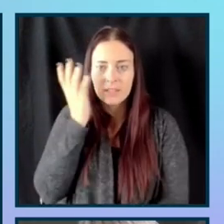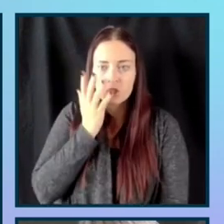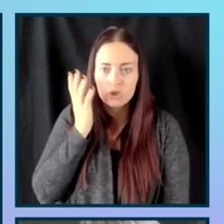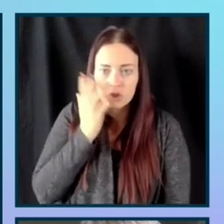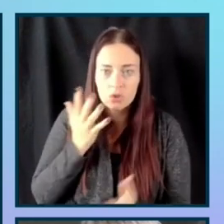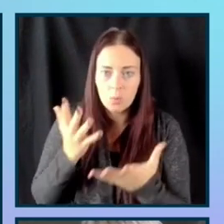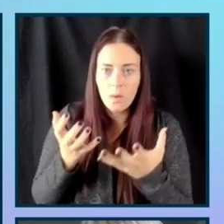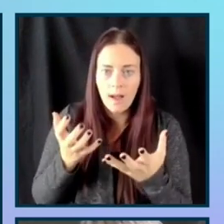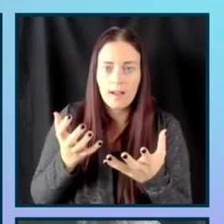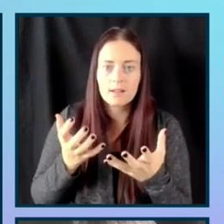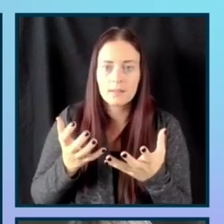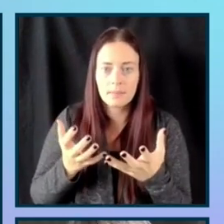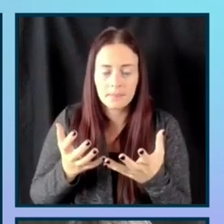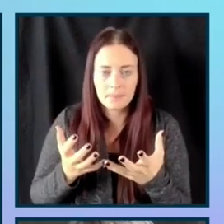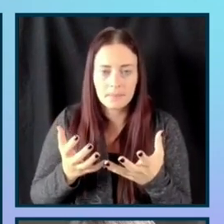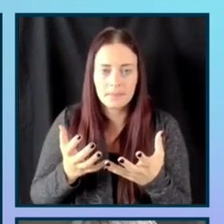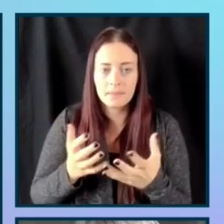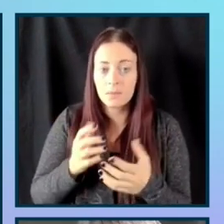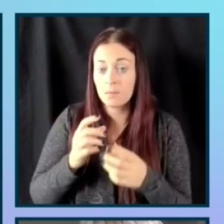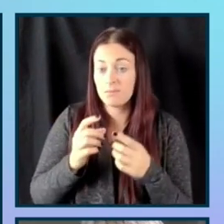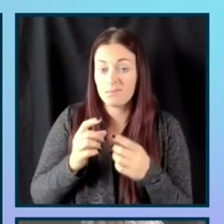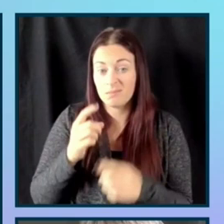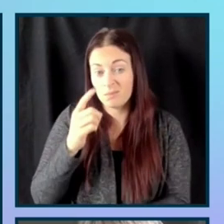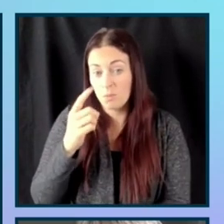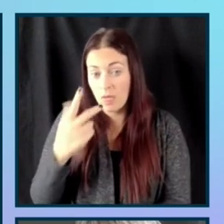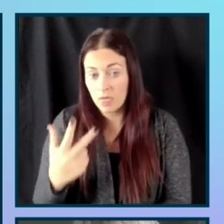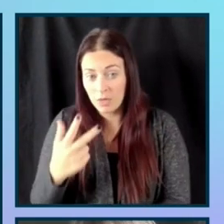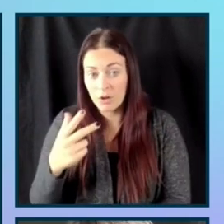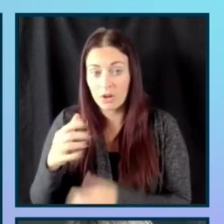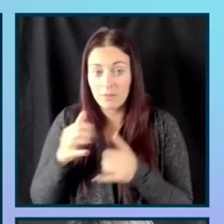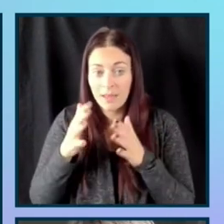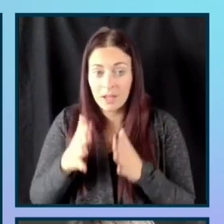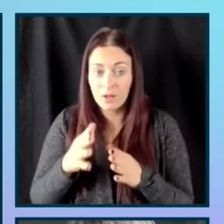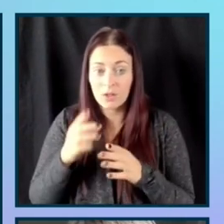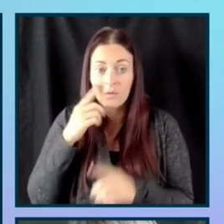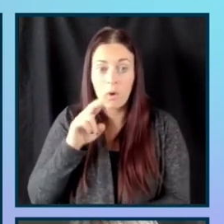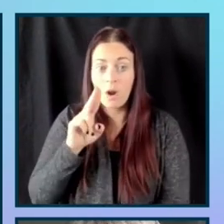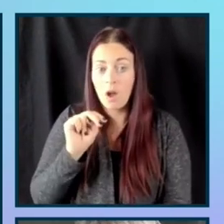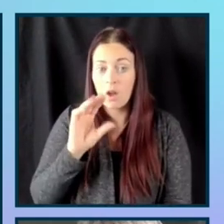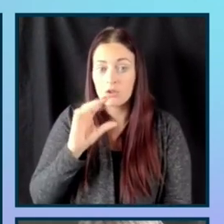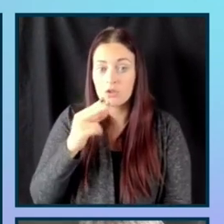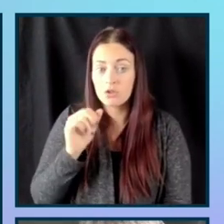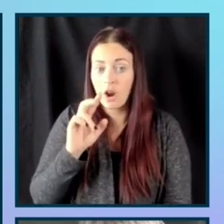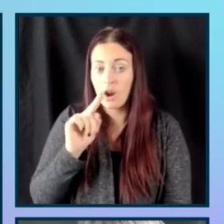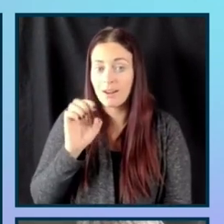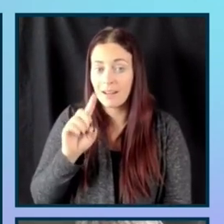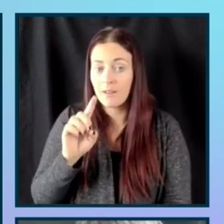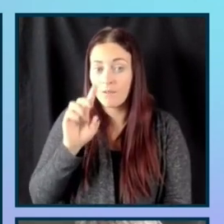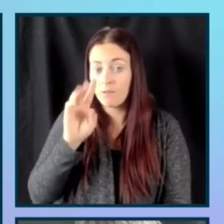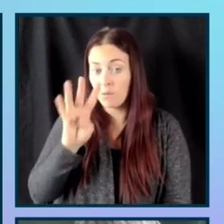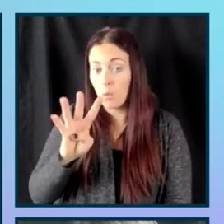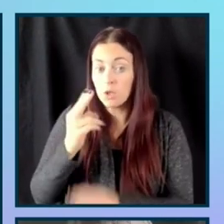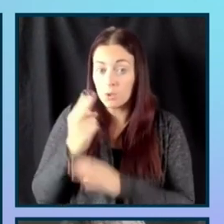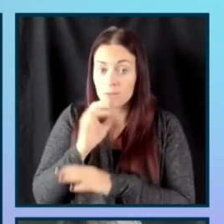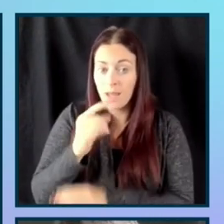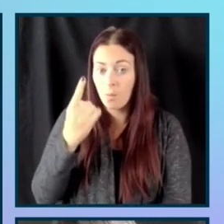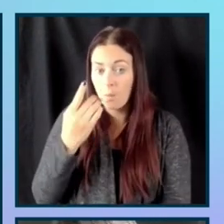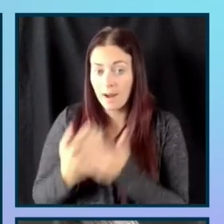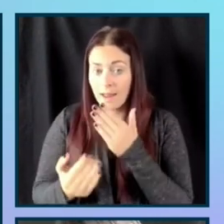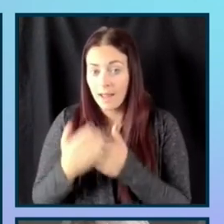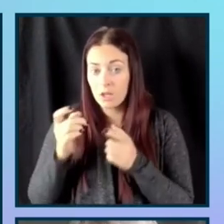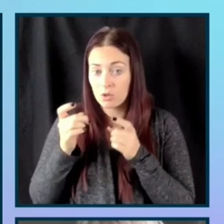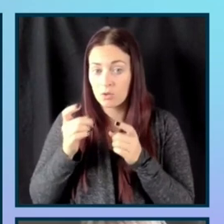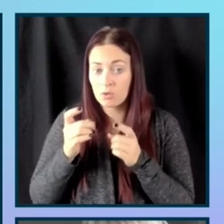uh, a third of players for uncharted four use one-handed control option. We see 60% of players for